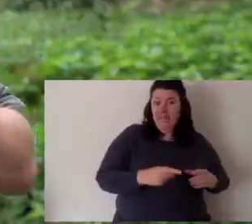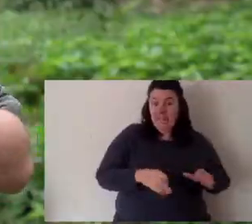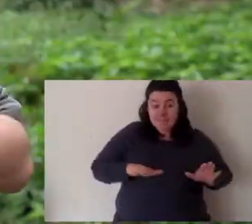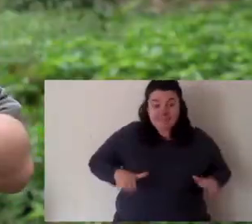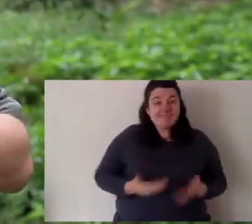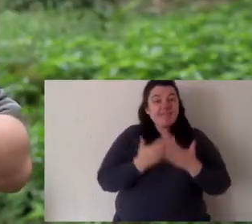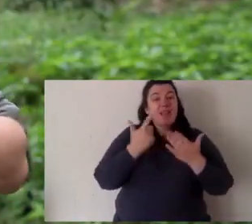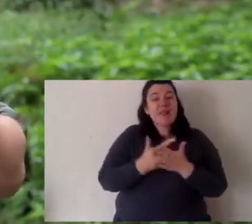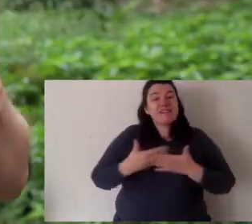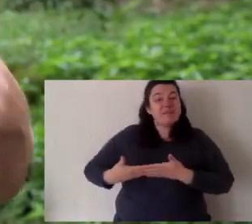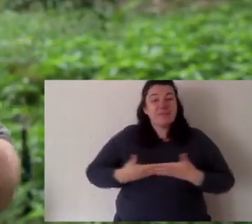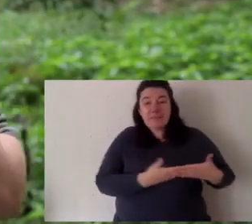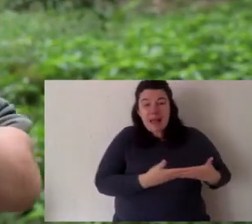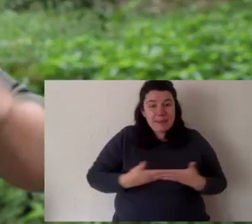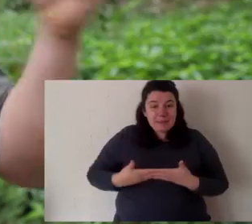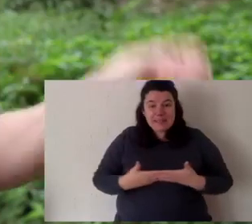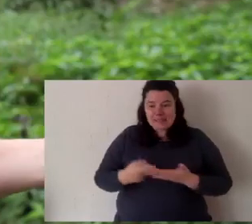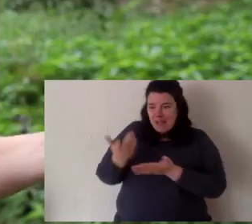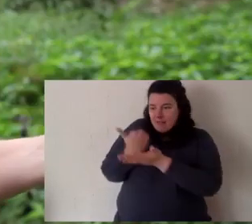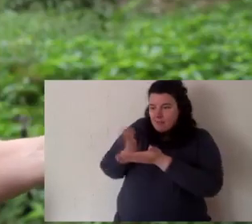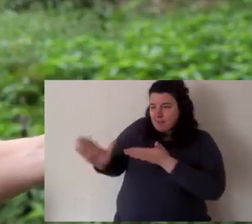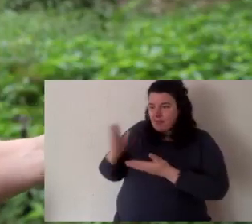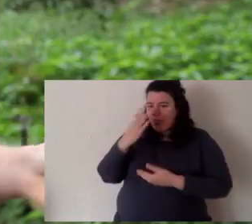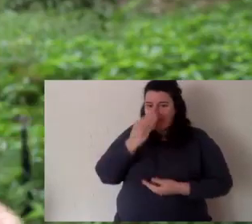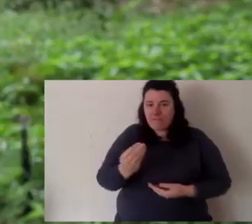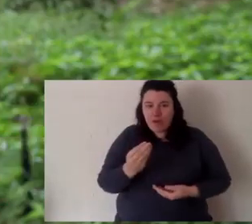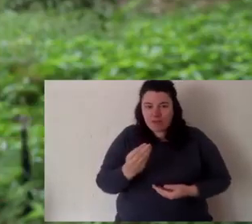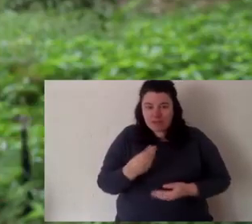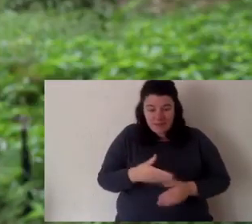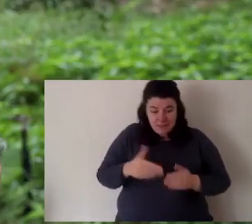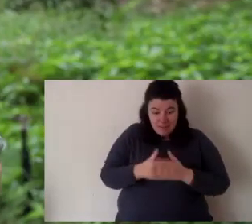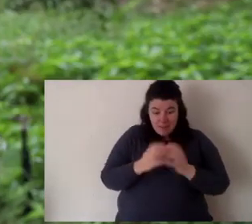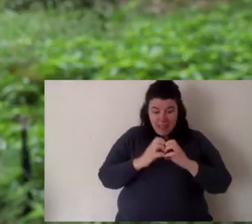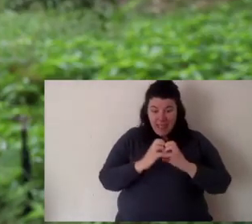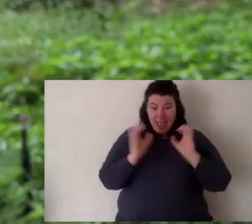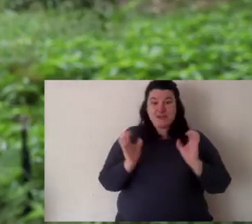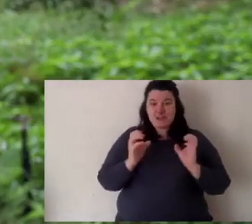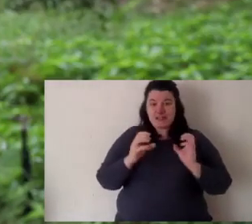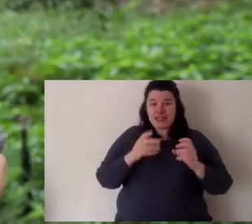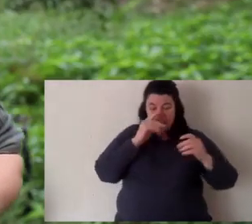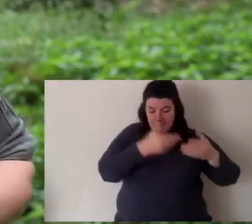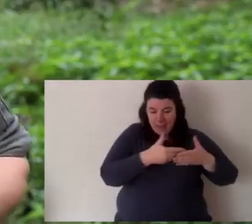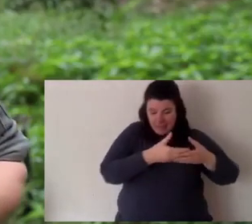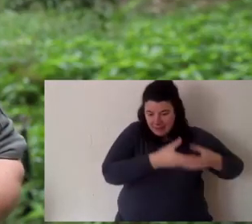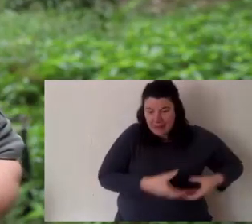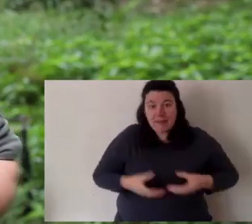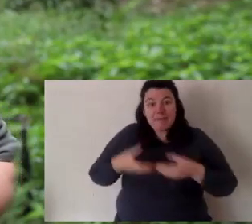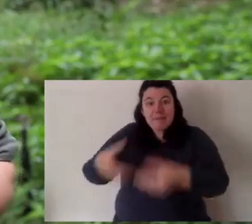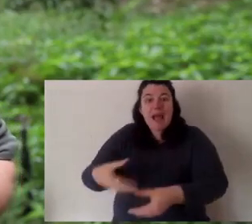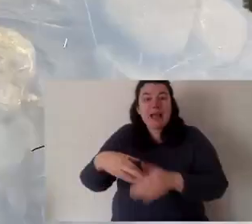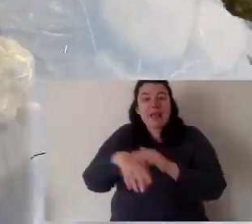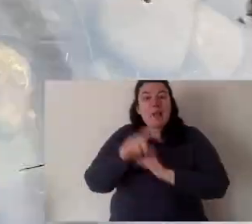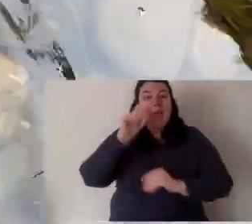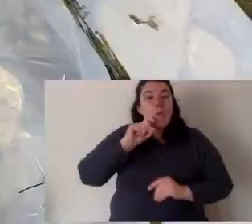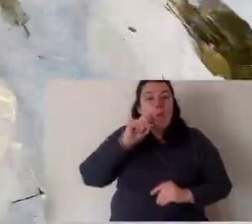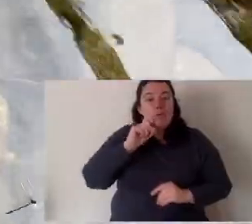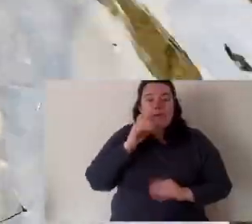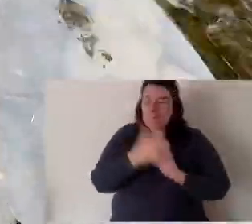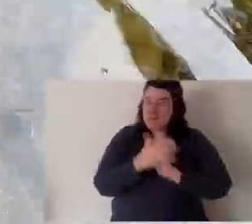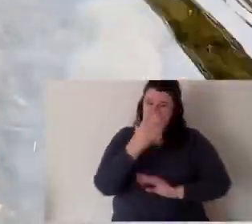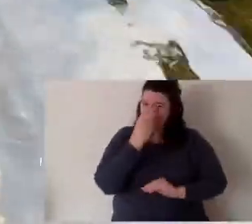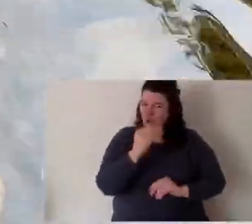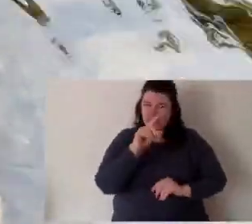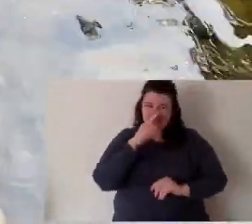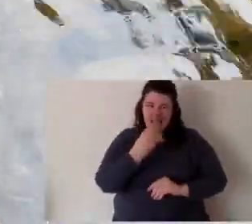we've got them safe. Next is to breed lots of hatchlings and cut out the feral fox. So, if we can hatch the eggs, then we can put the